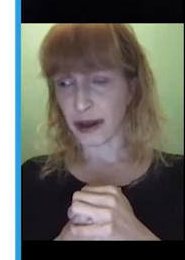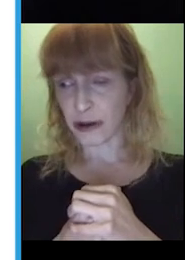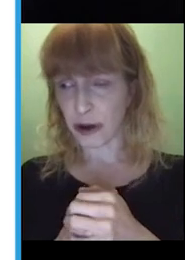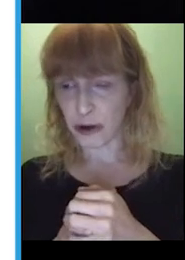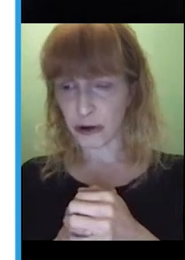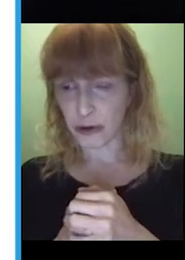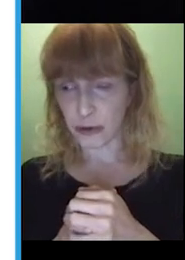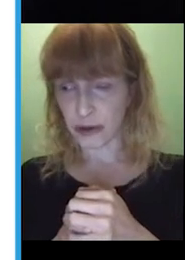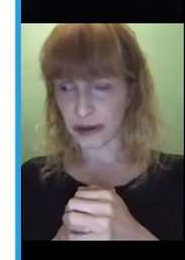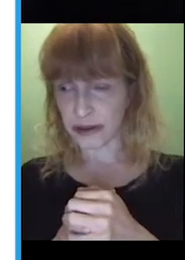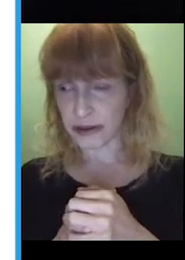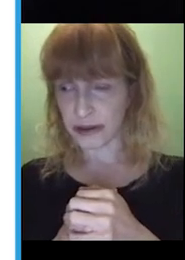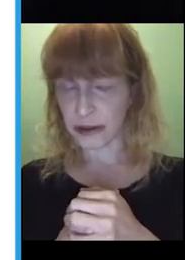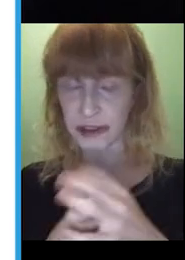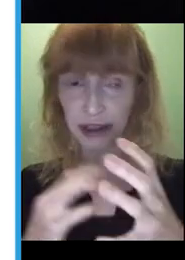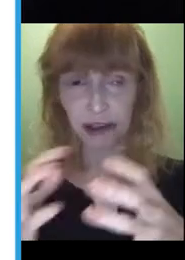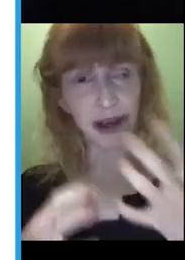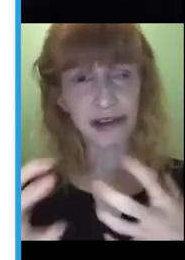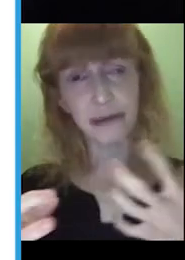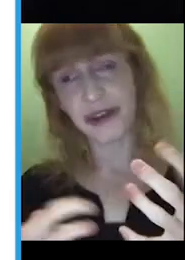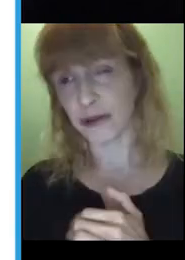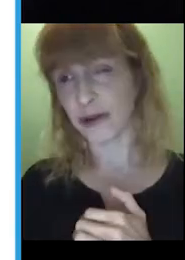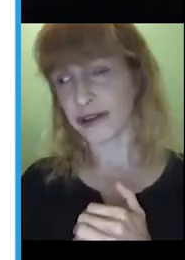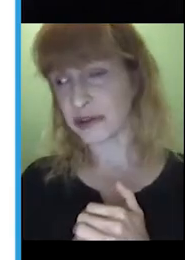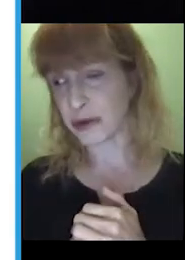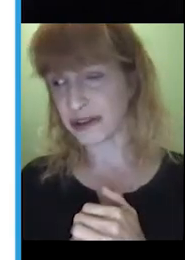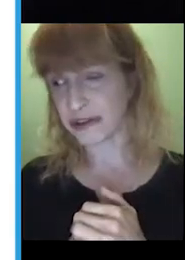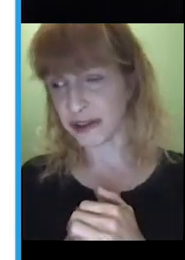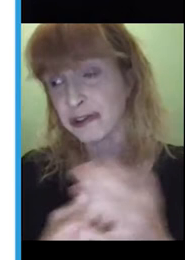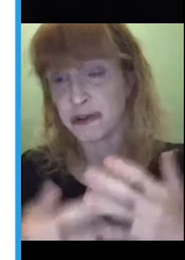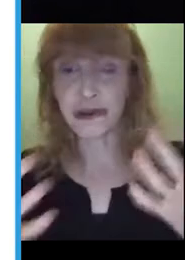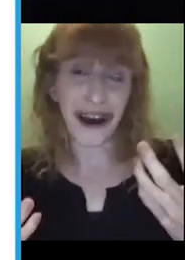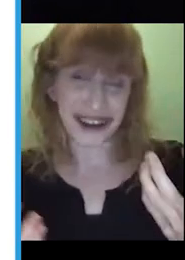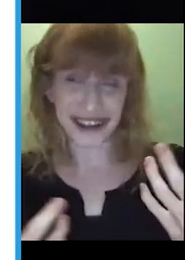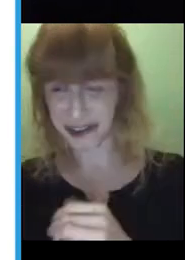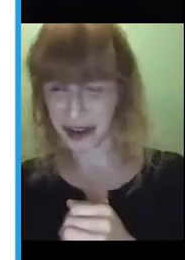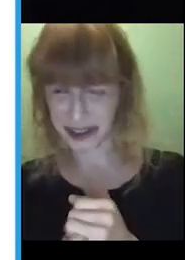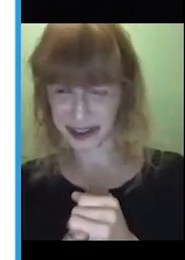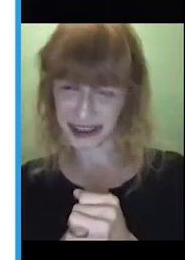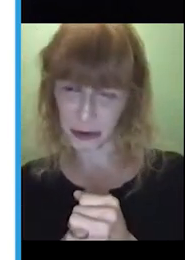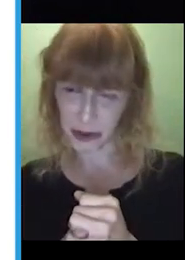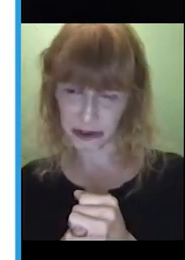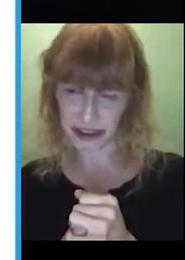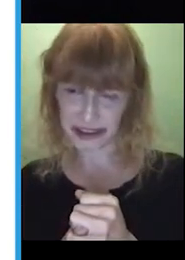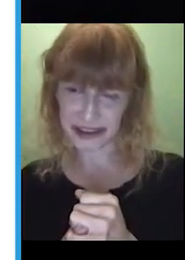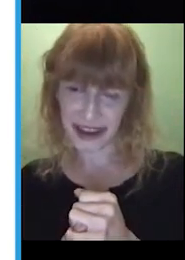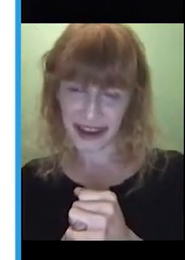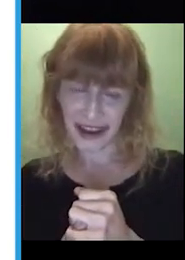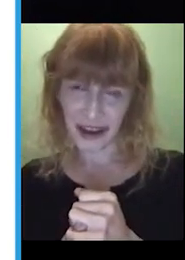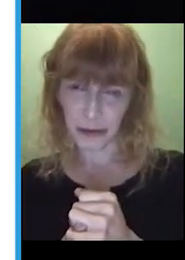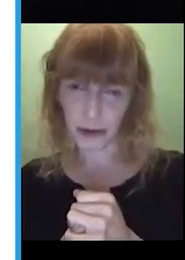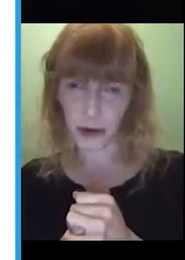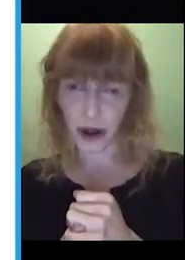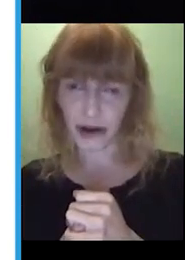So, our goal with using an interactive method around a book is to spark an interaction. You know, we're not just